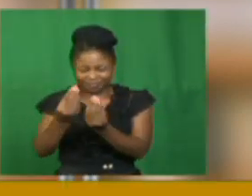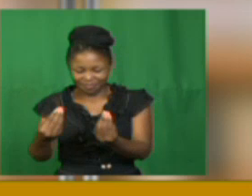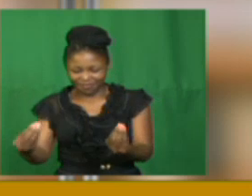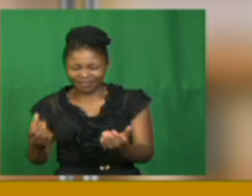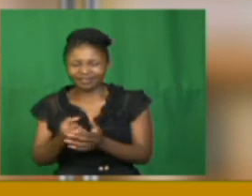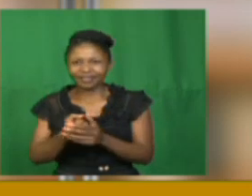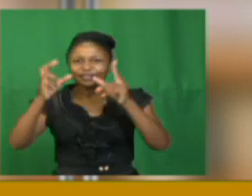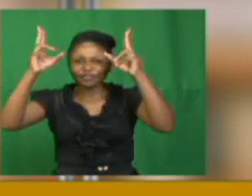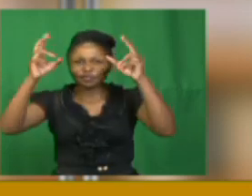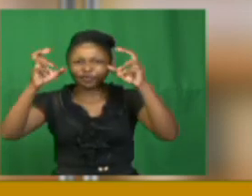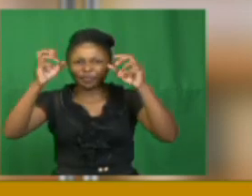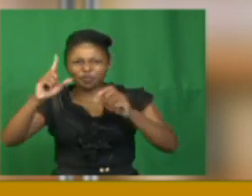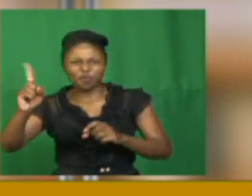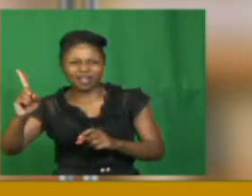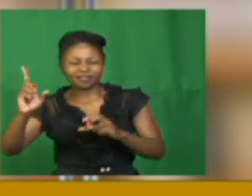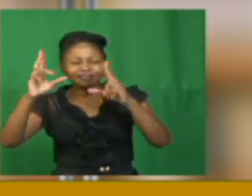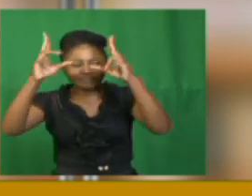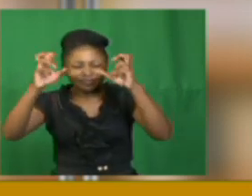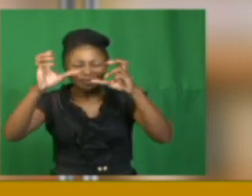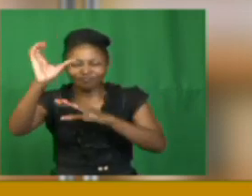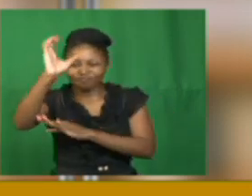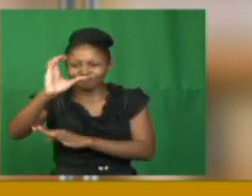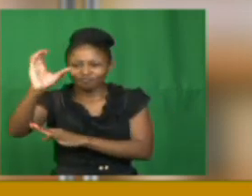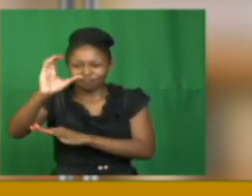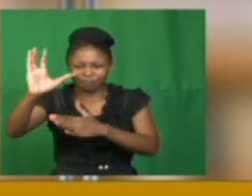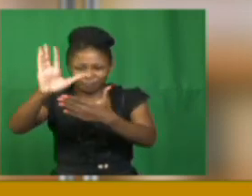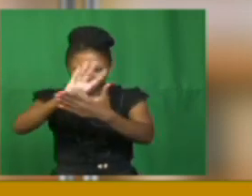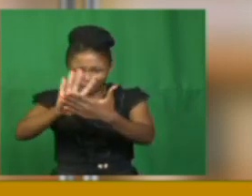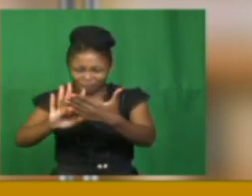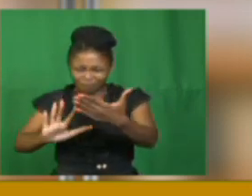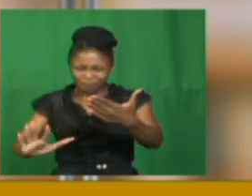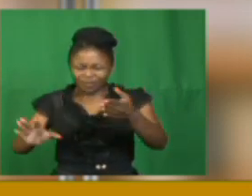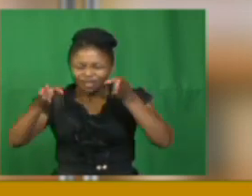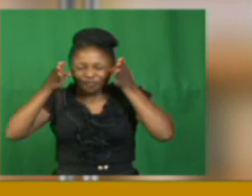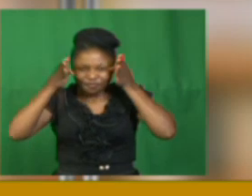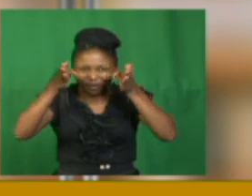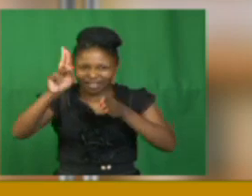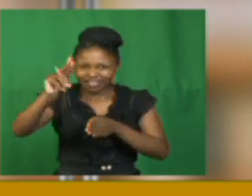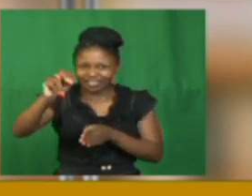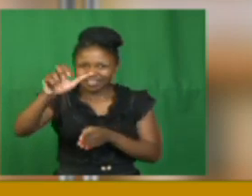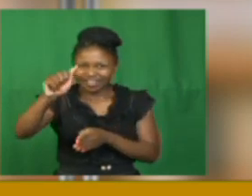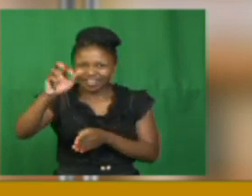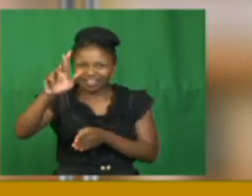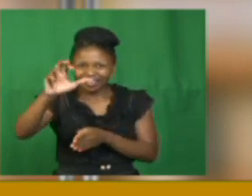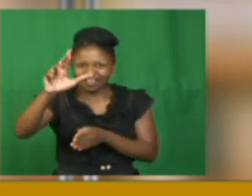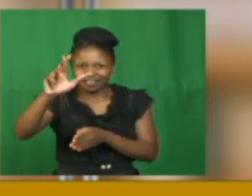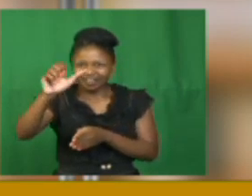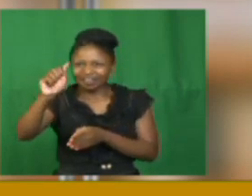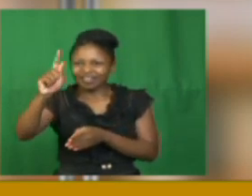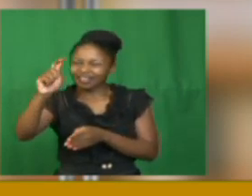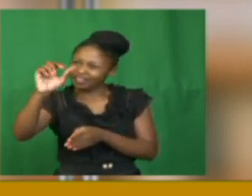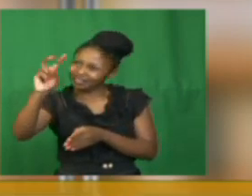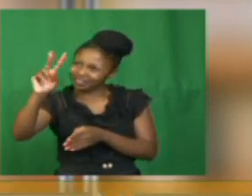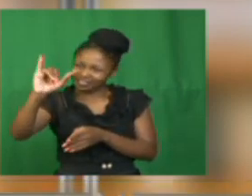is composition writing, but we're going to be focusing on narrative writing today. With me in studio is